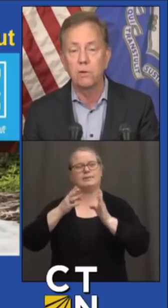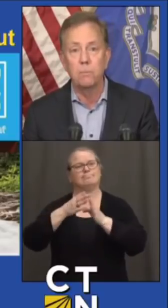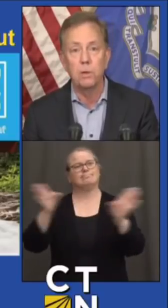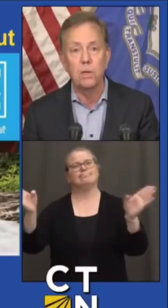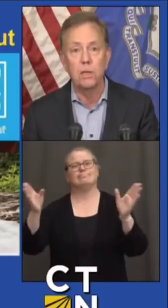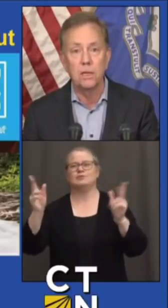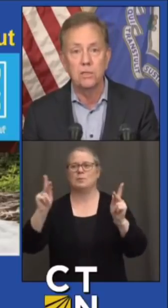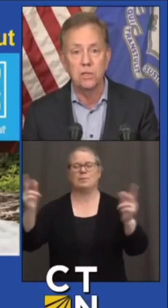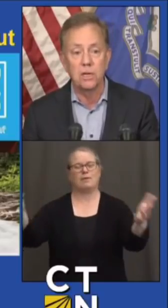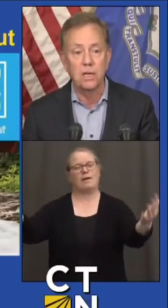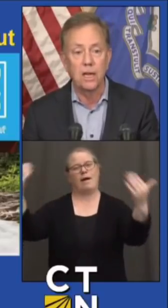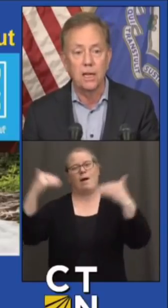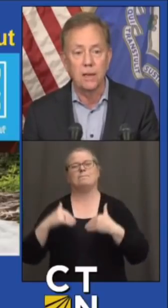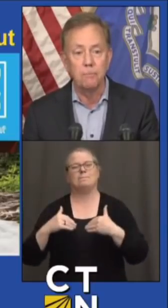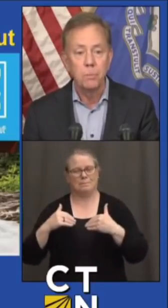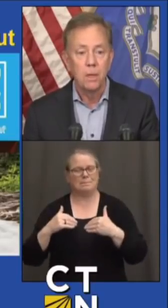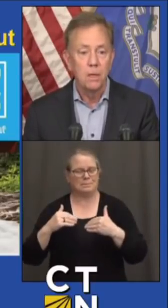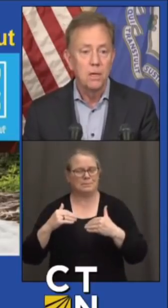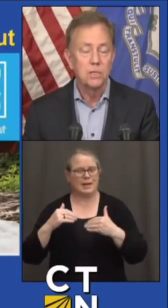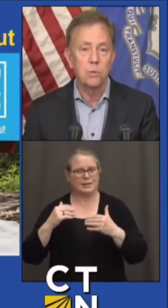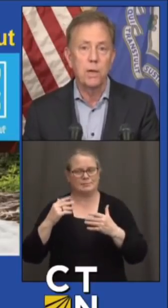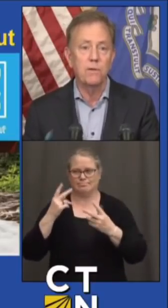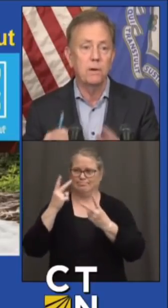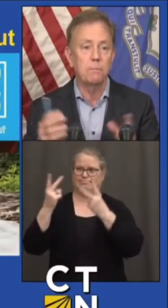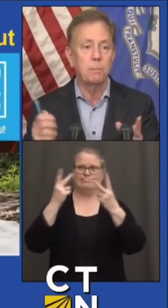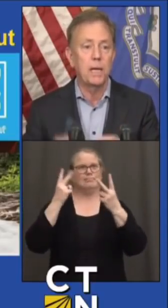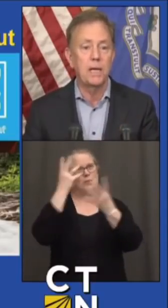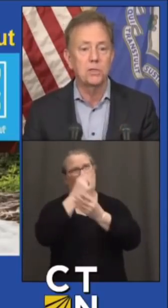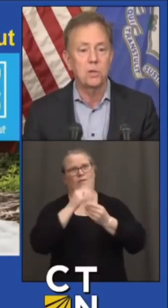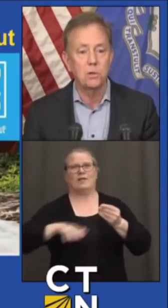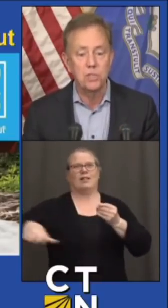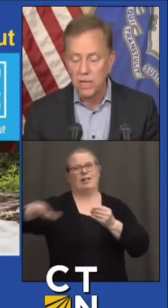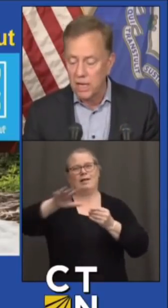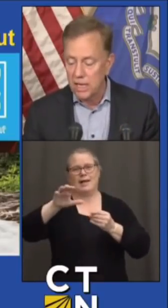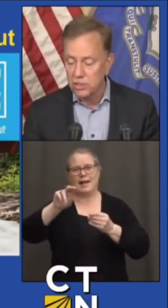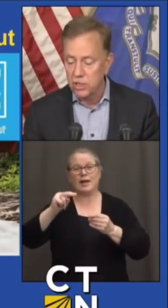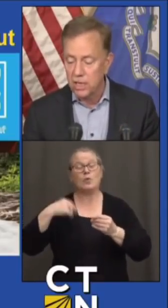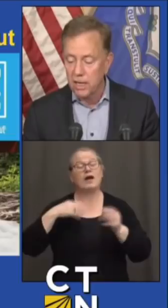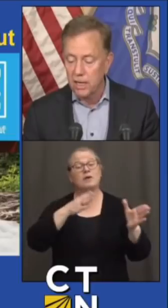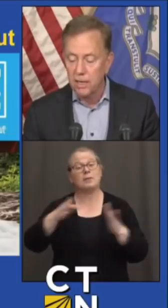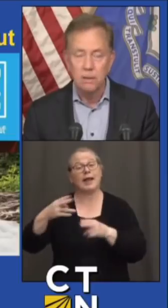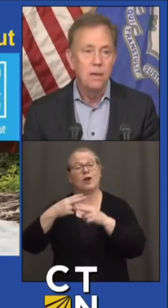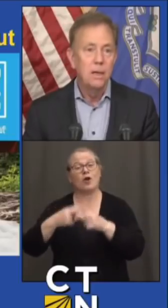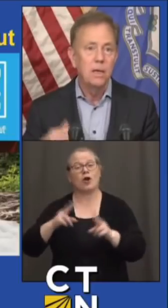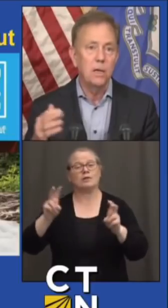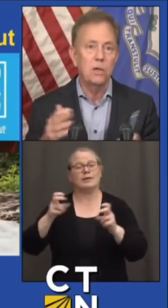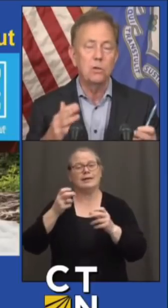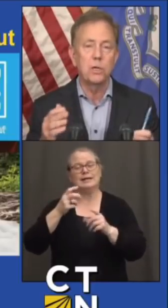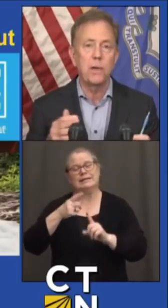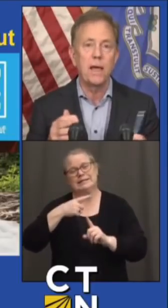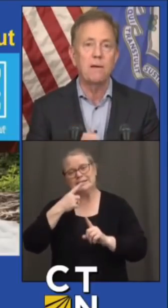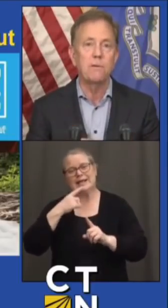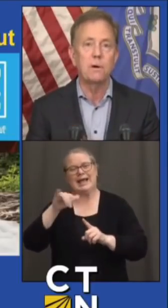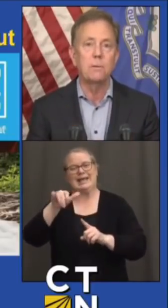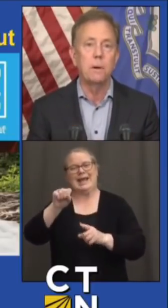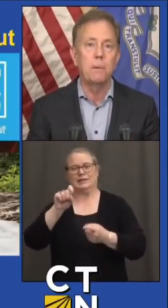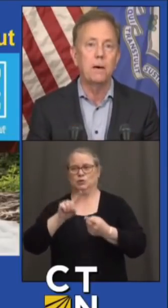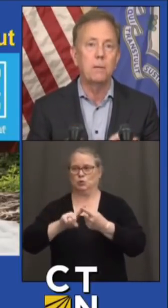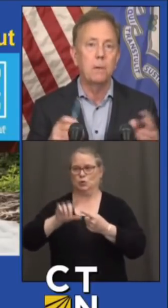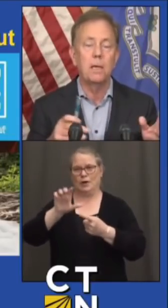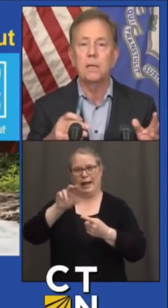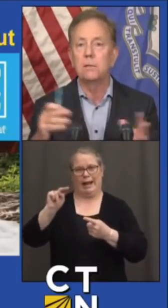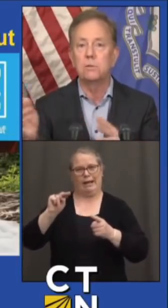rediscover the beauty that is Connecticut. So we have a plan. It's called Say Yes to Connecticut. You know, usually we have